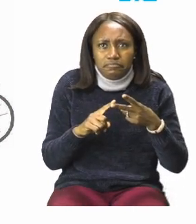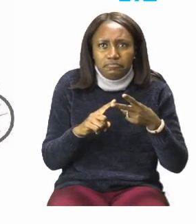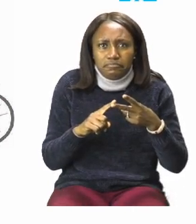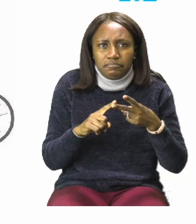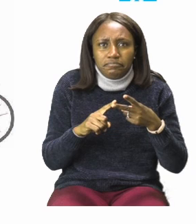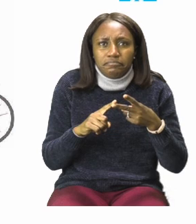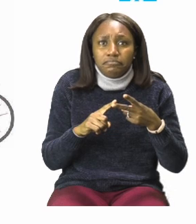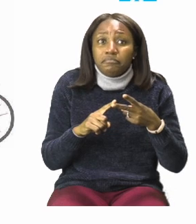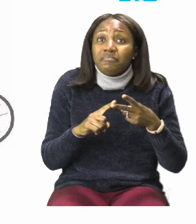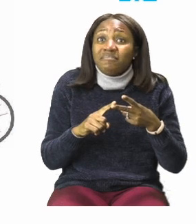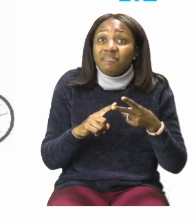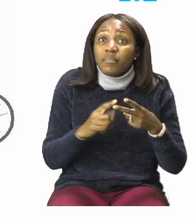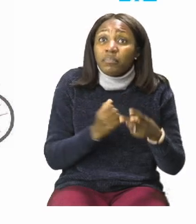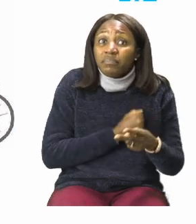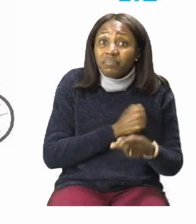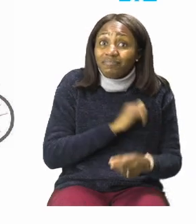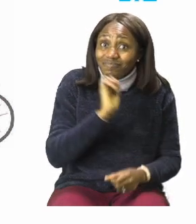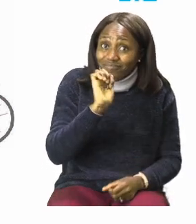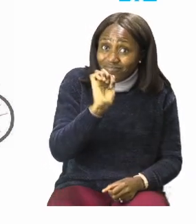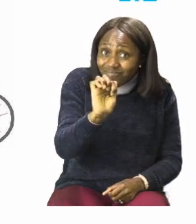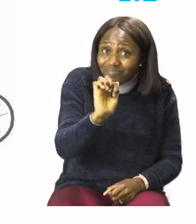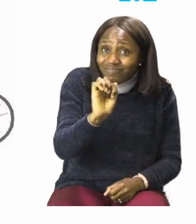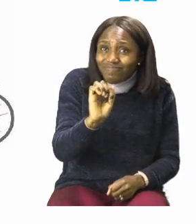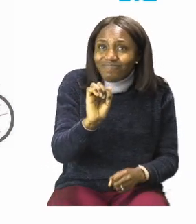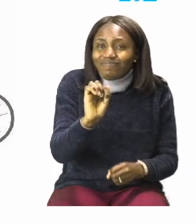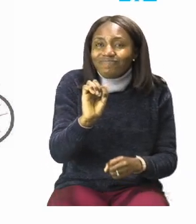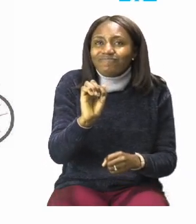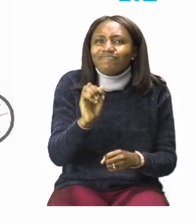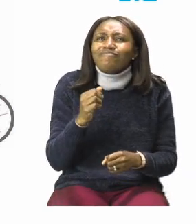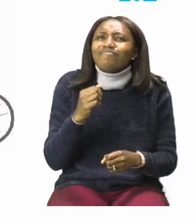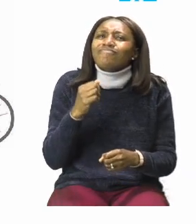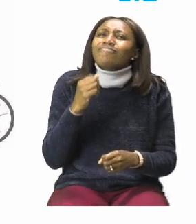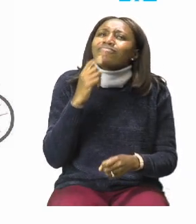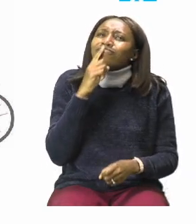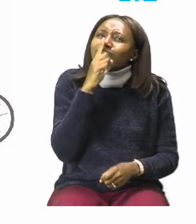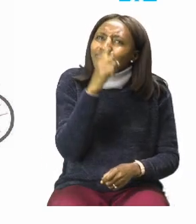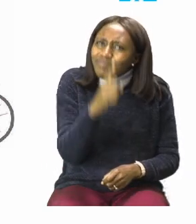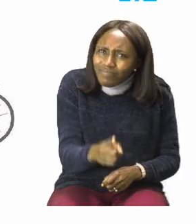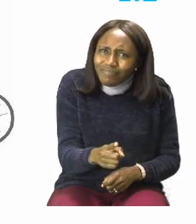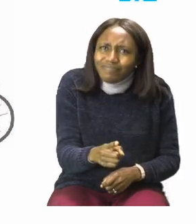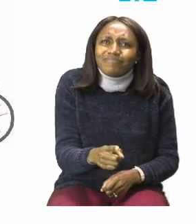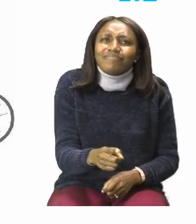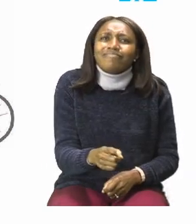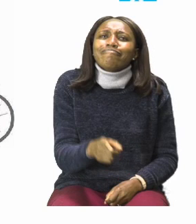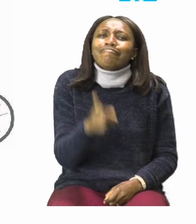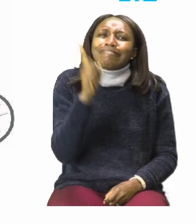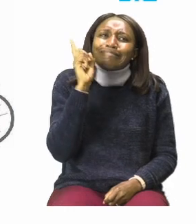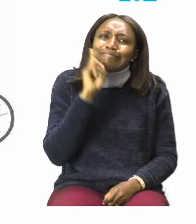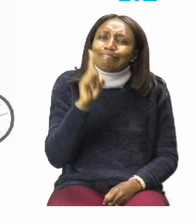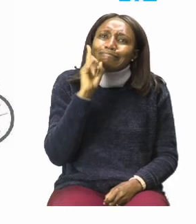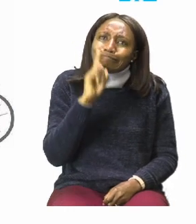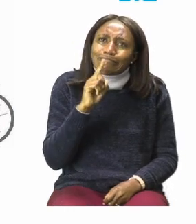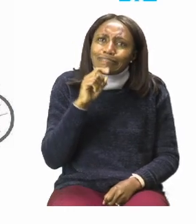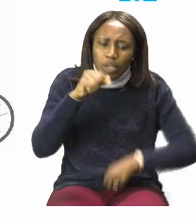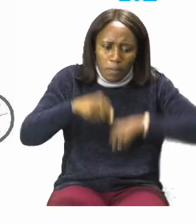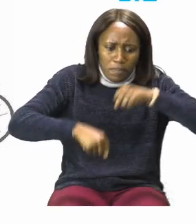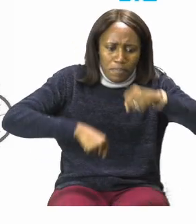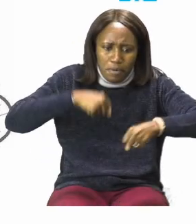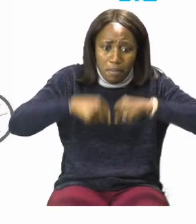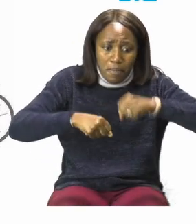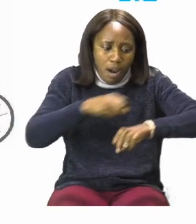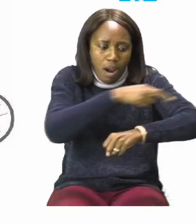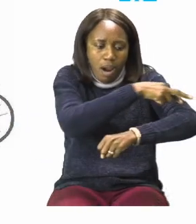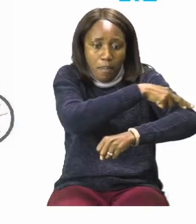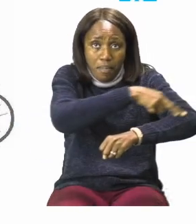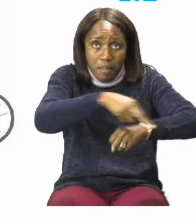Why did his mother tell him to be careful and stay as close to the side of the road?